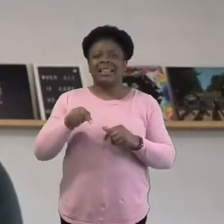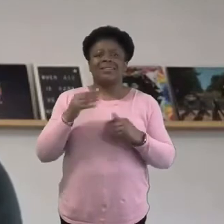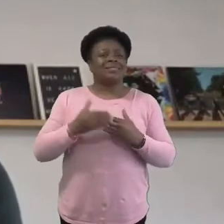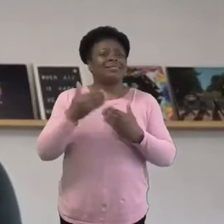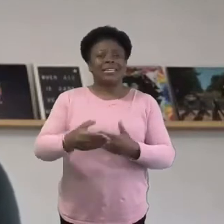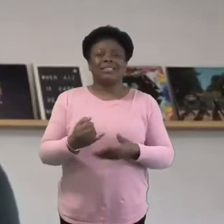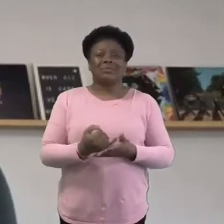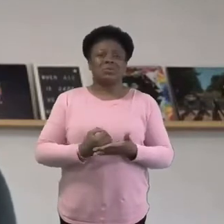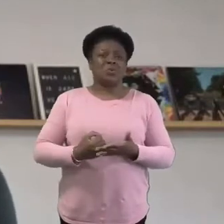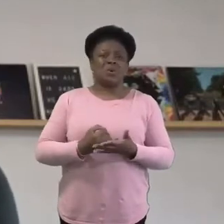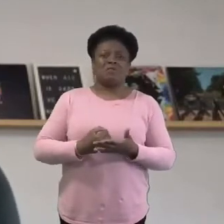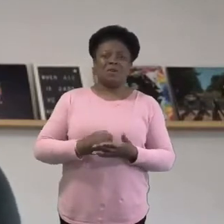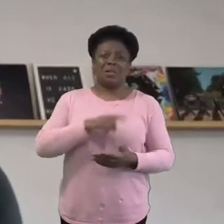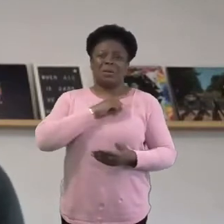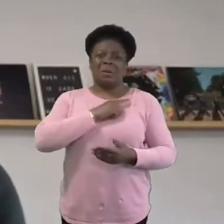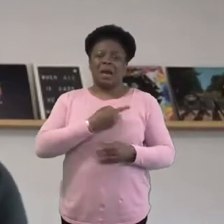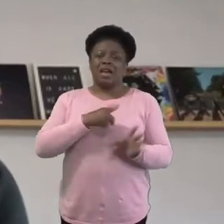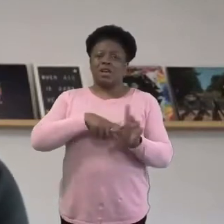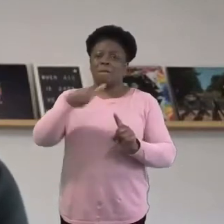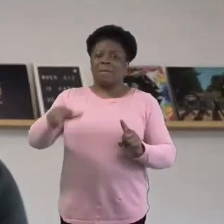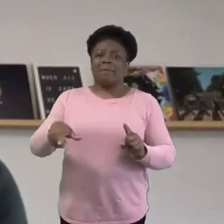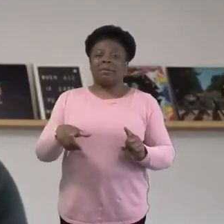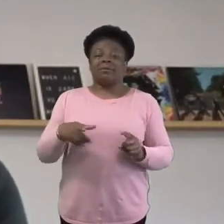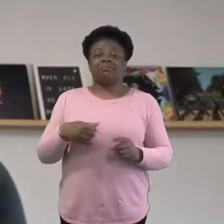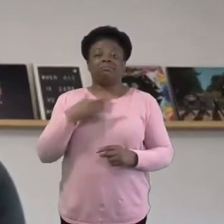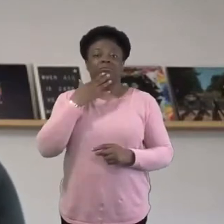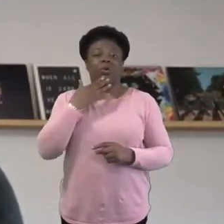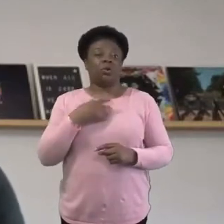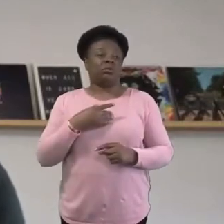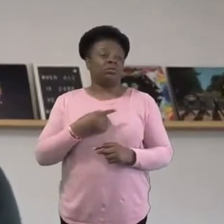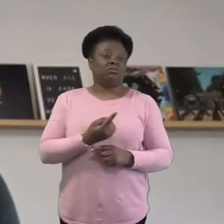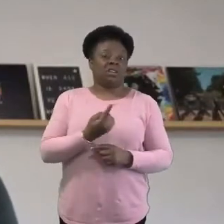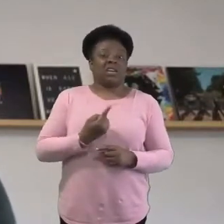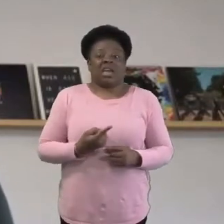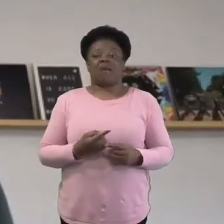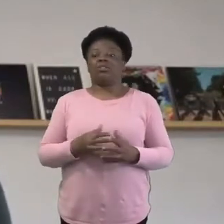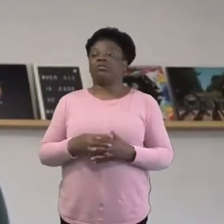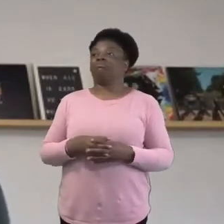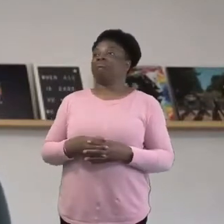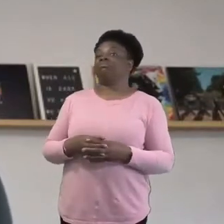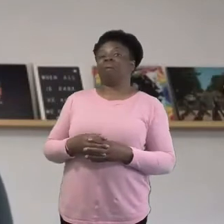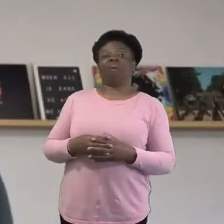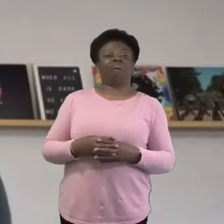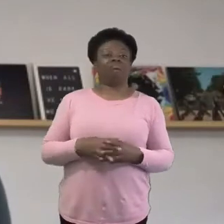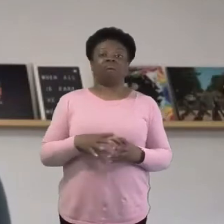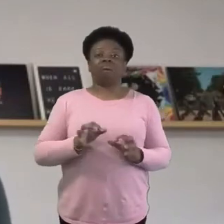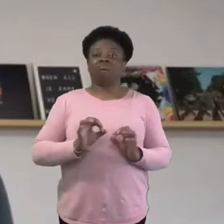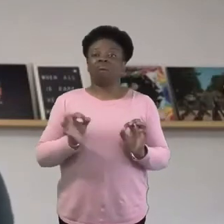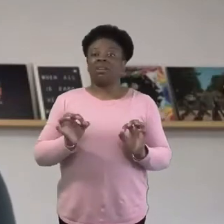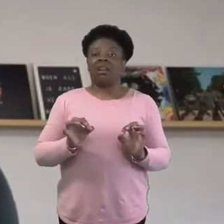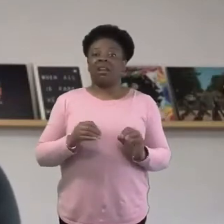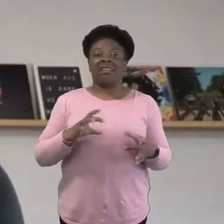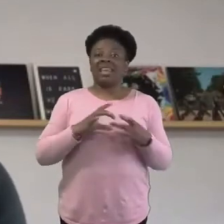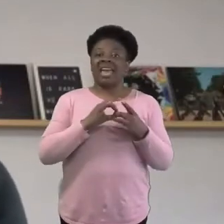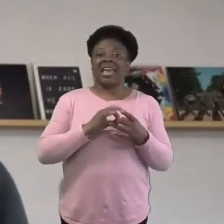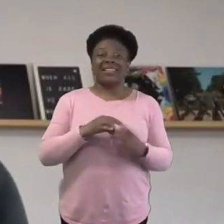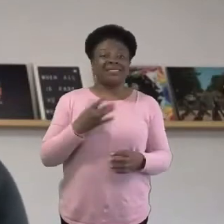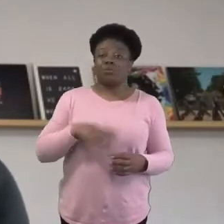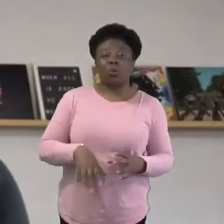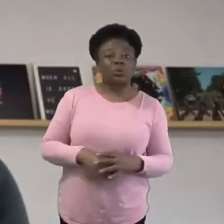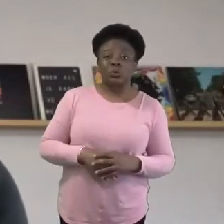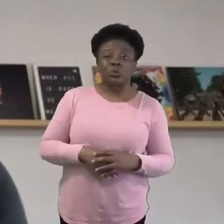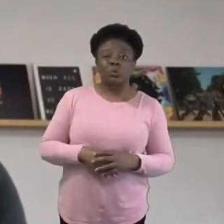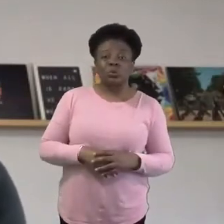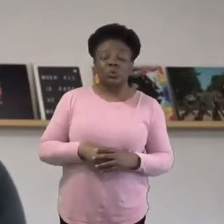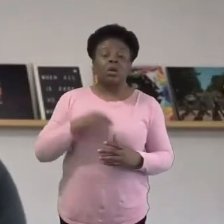they wanted to learn. They just wanted something to do. And so that night we tidied up, we calmed down, we prayed and really felt that it